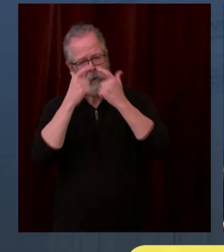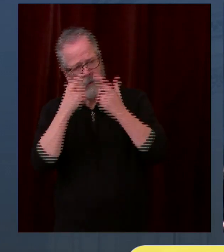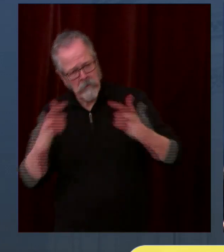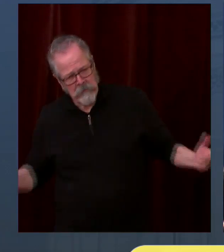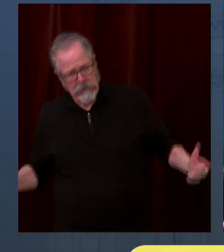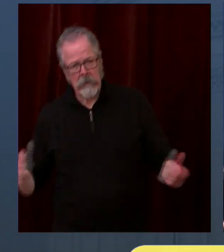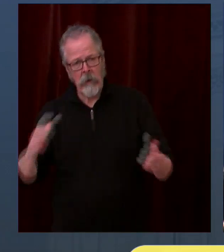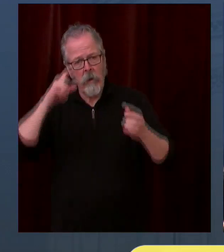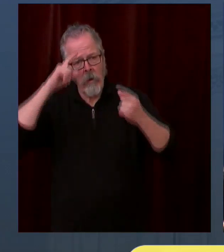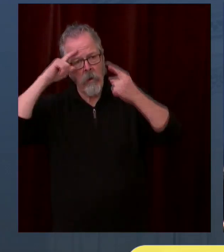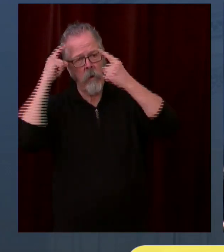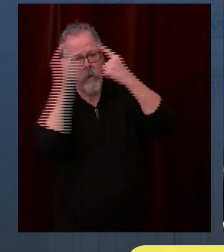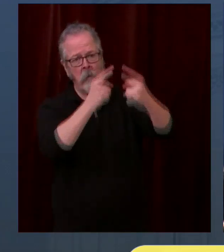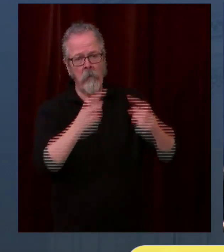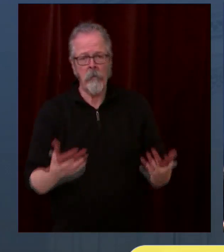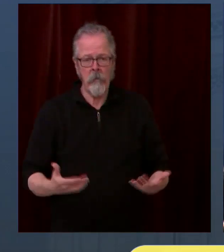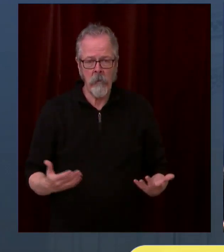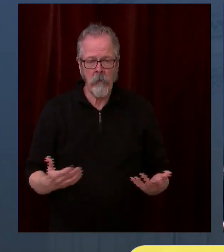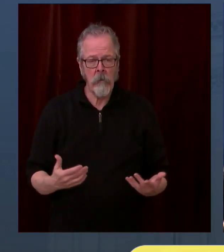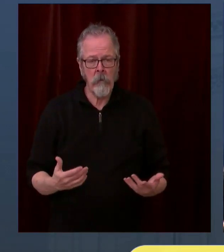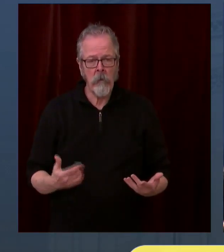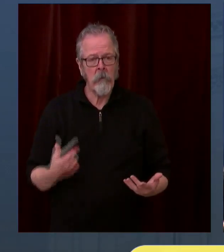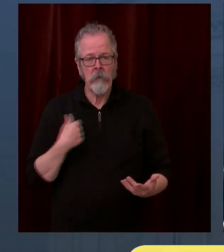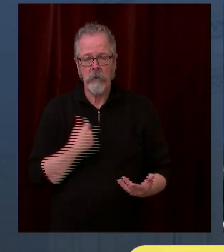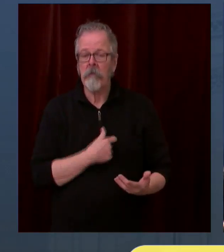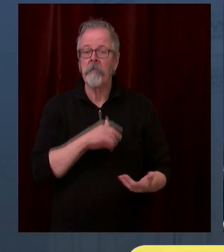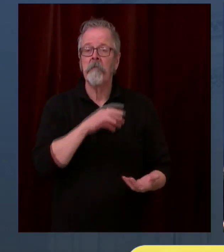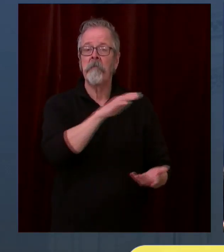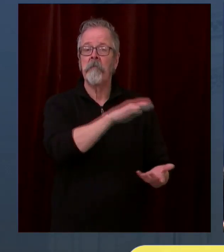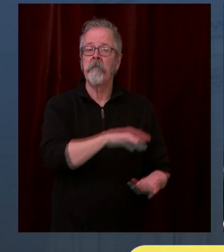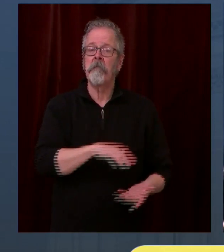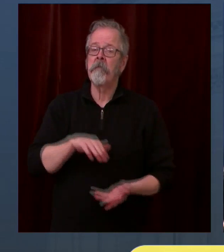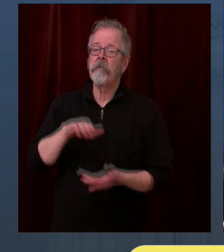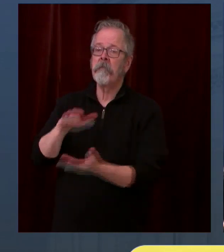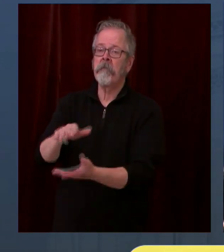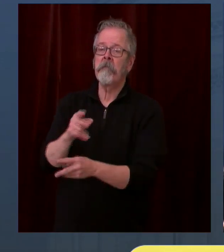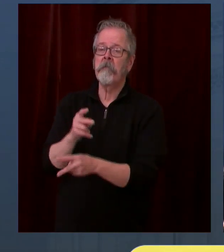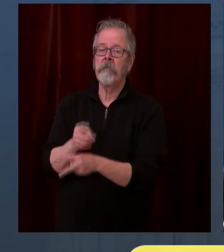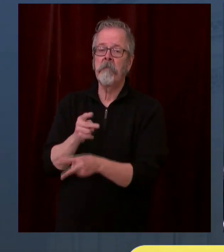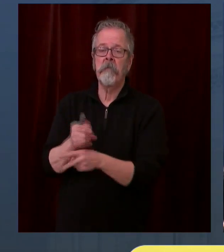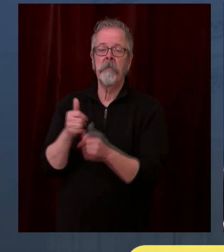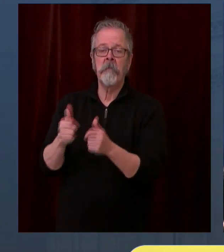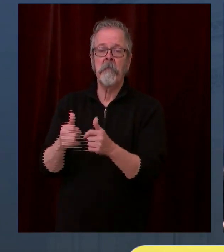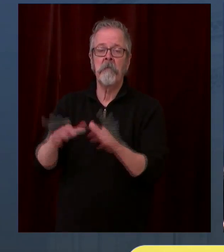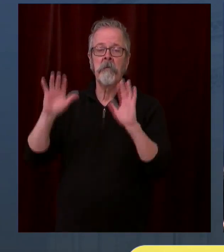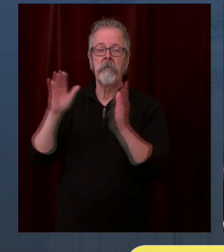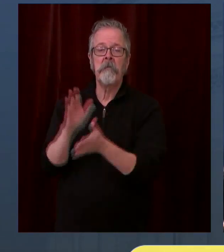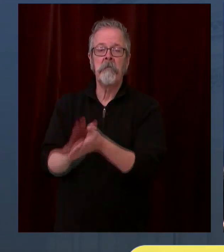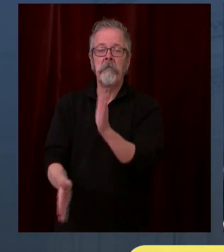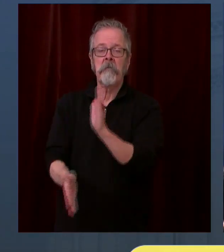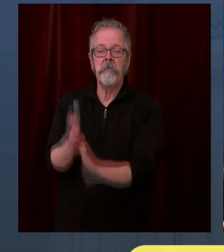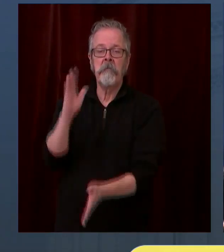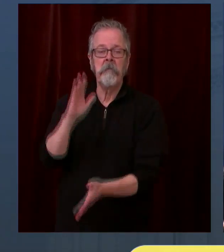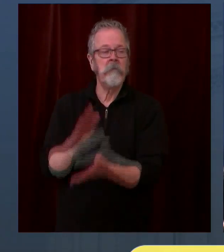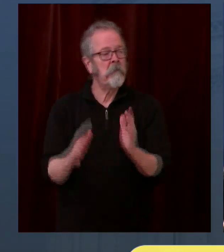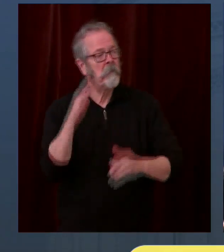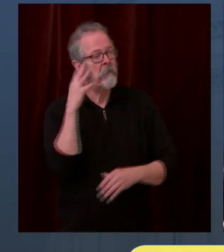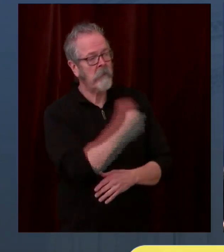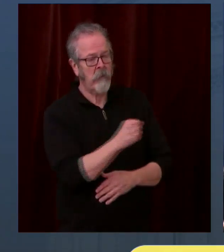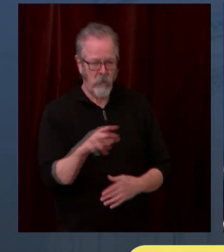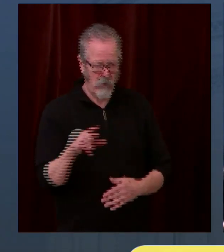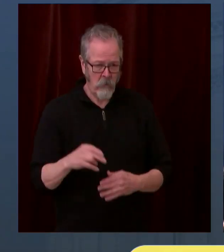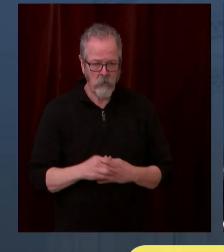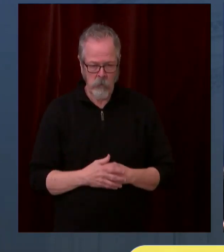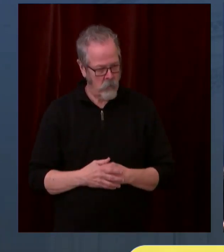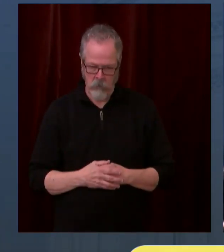enough. We need a more rapid resourcing of this vaccination of the providers. Look, we've the